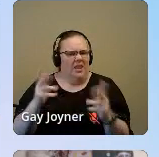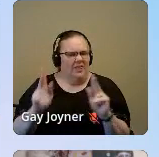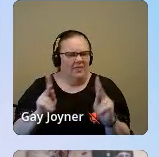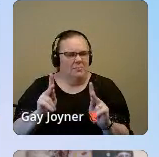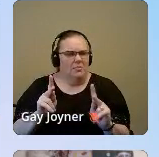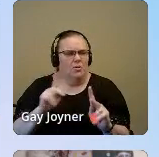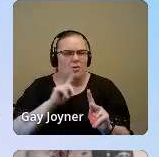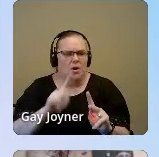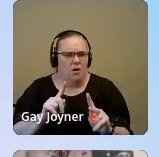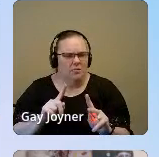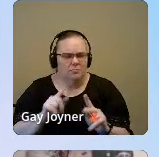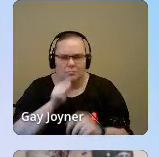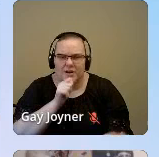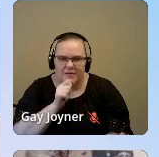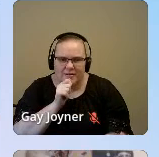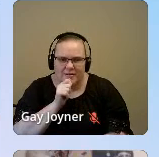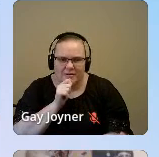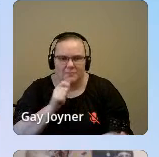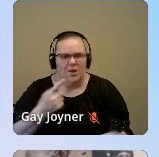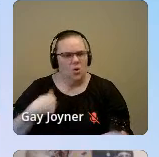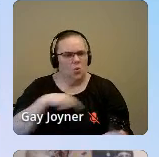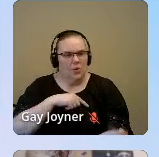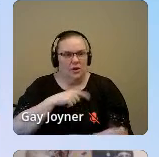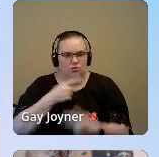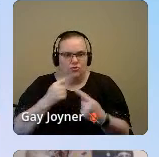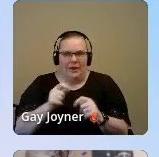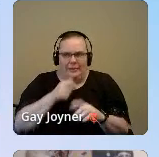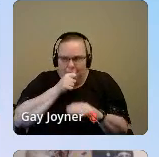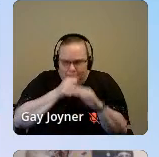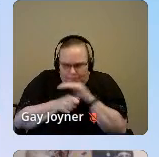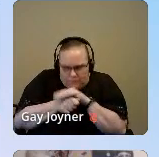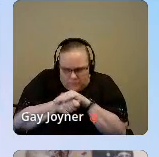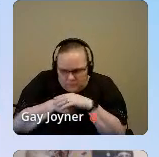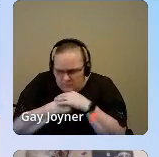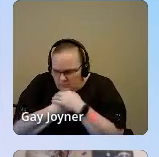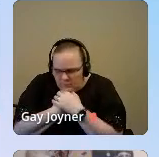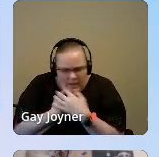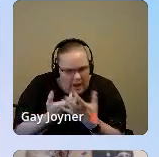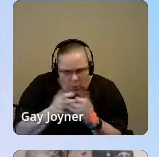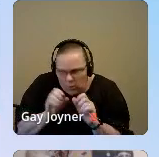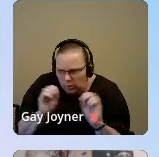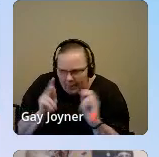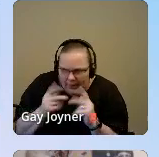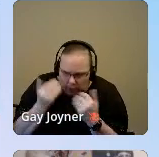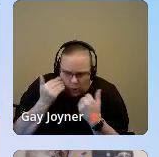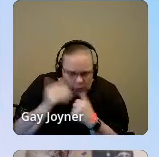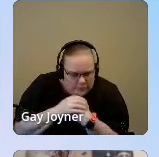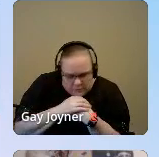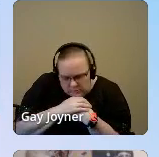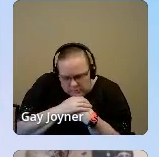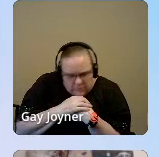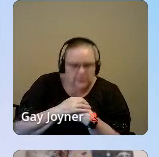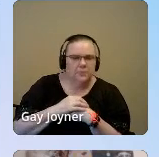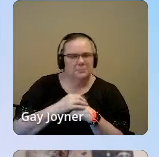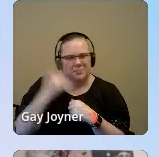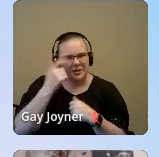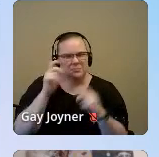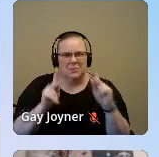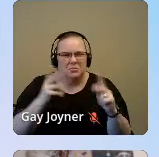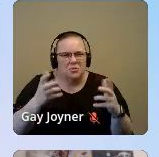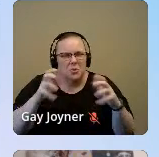providers and therapists and not wanting to get help, but we're holding things sacred. I don't want, I don't think anyone wants to sit in isolation about suicide,